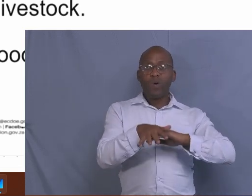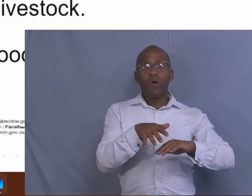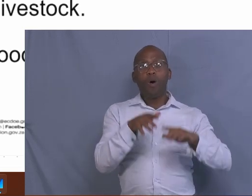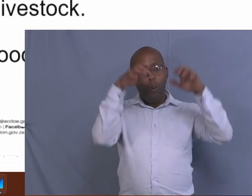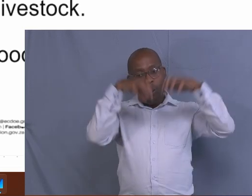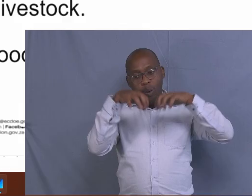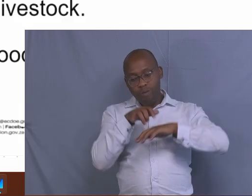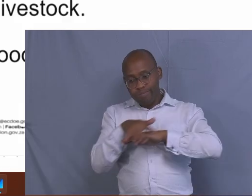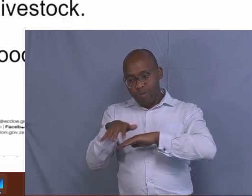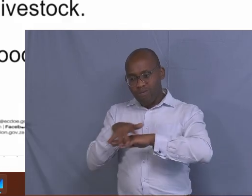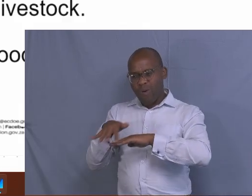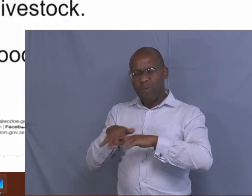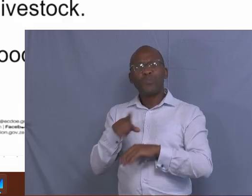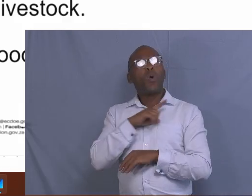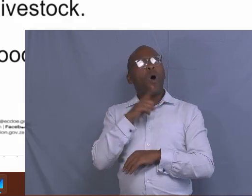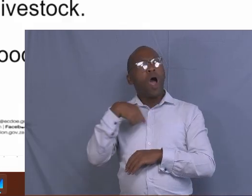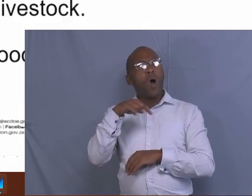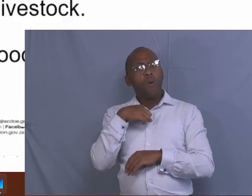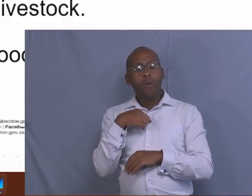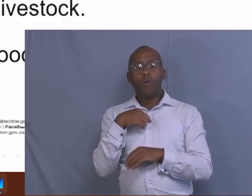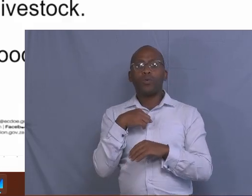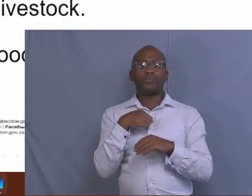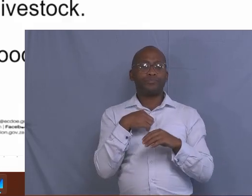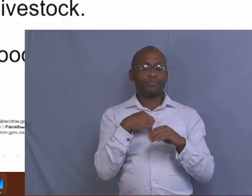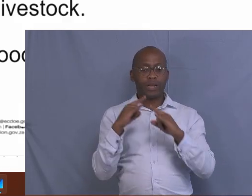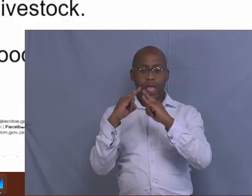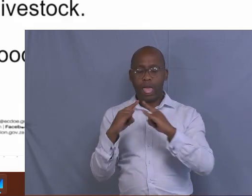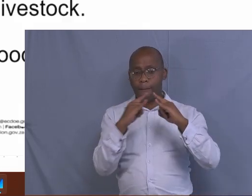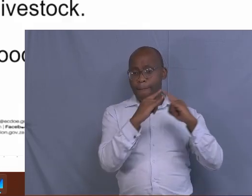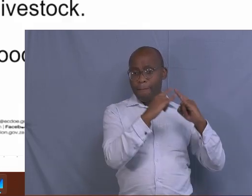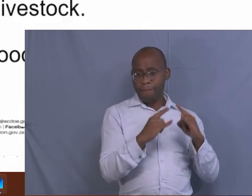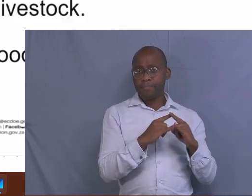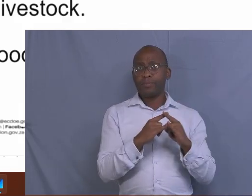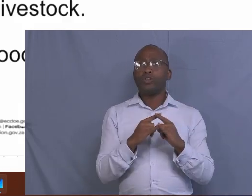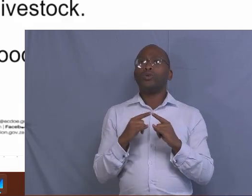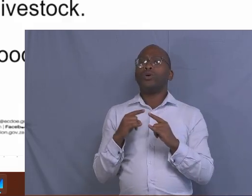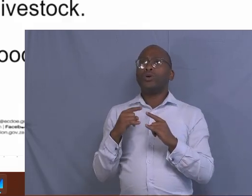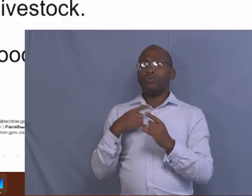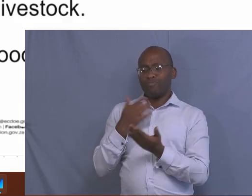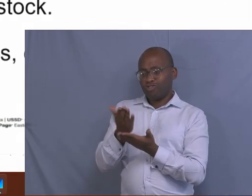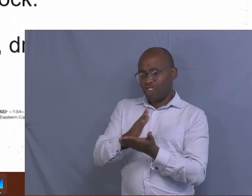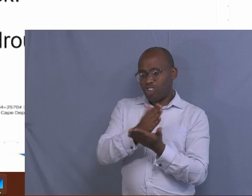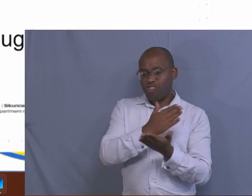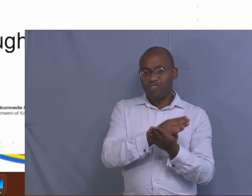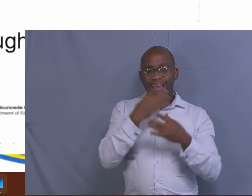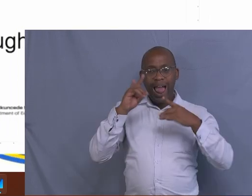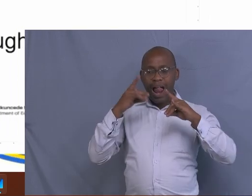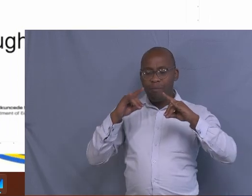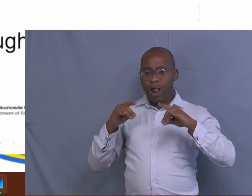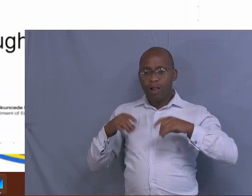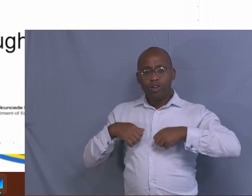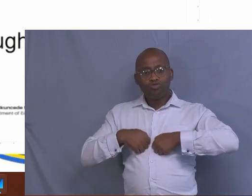we divide our camps? It's because we want the field to be available throughout the year. Therefore, it is